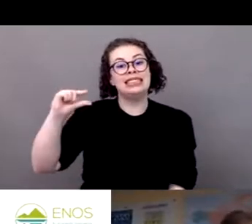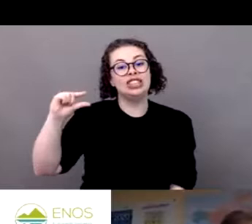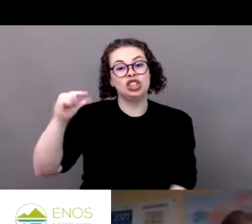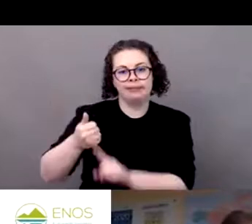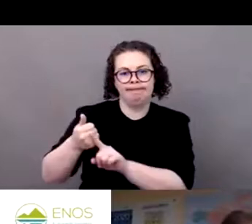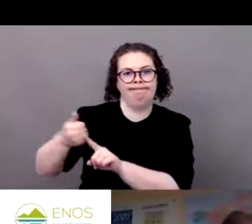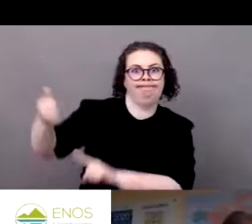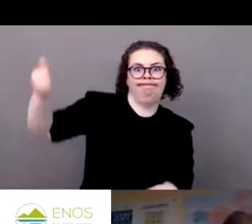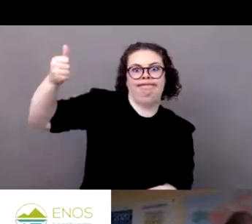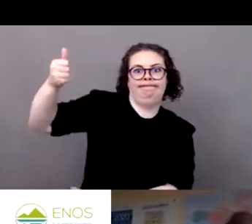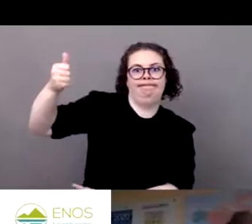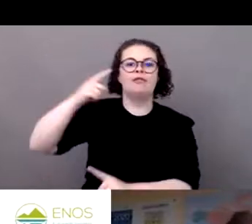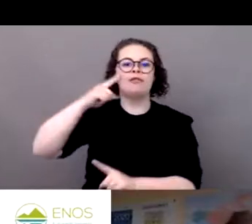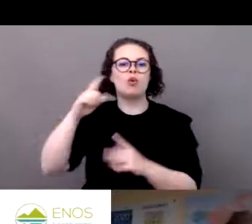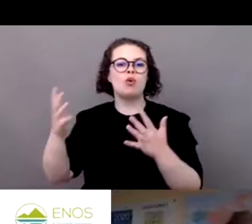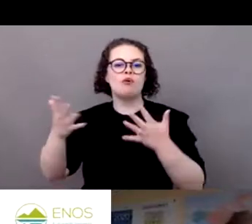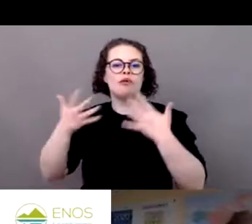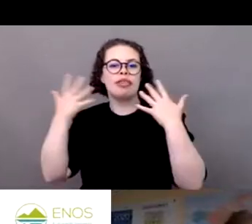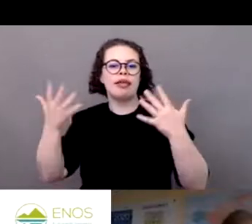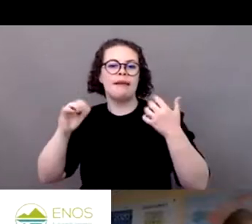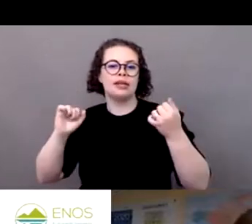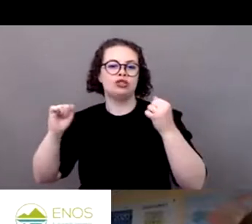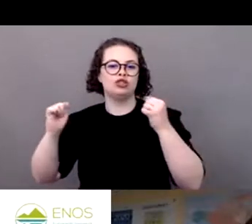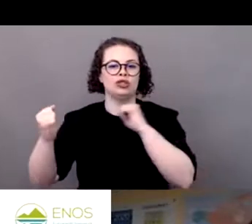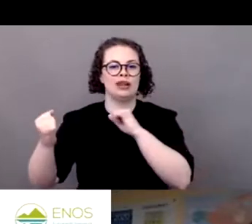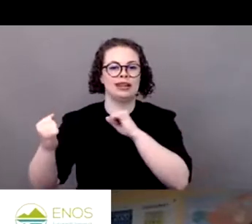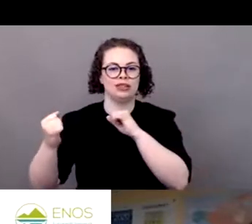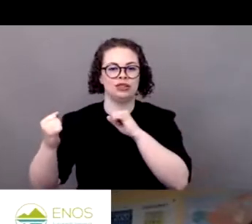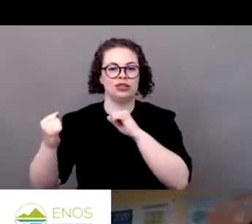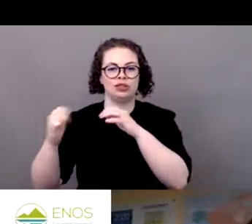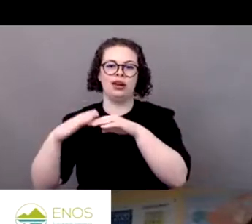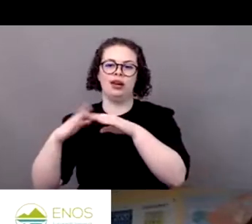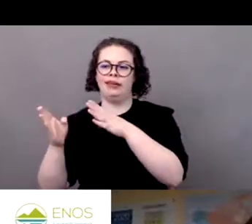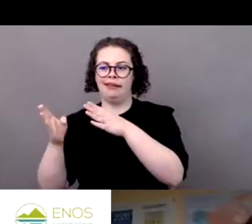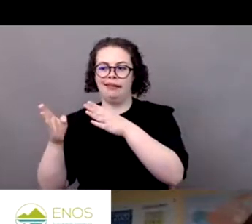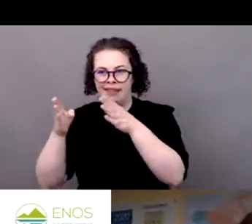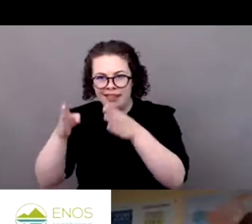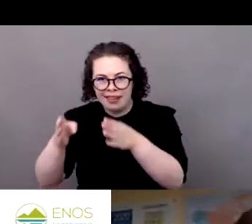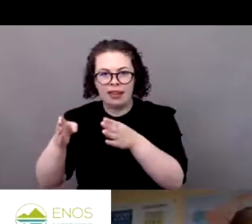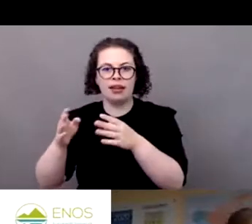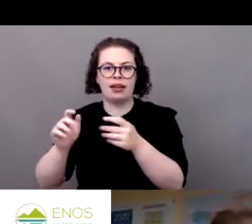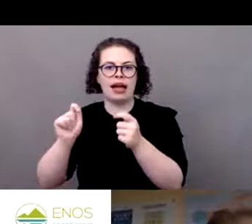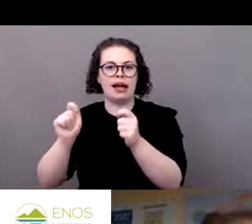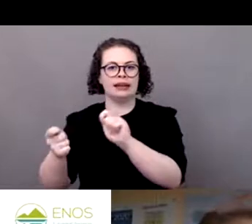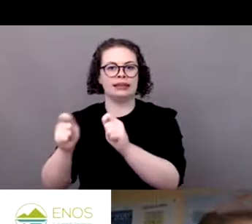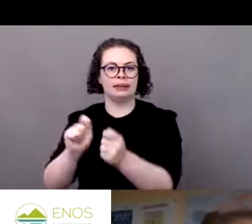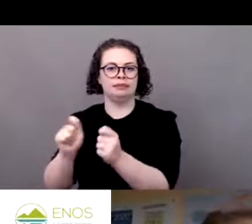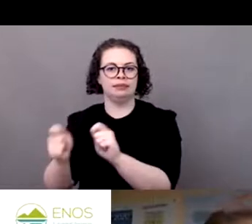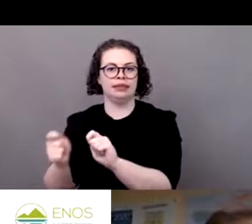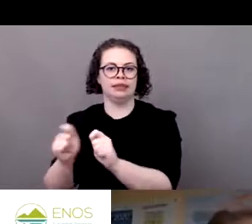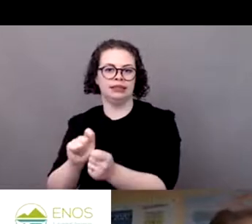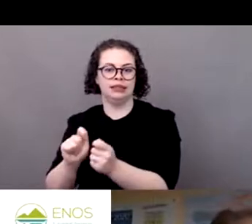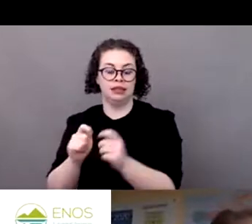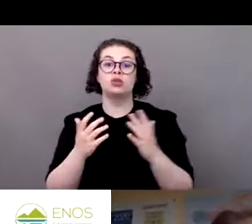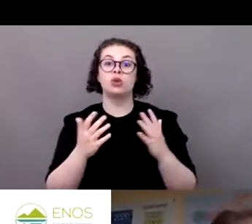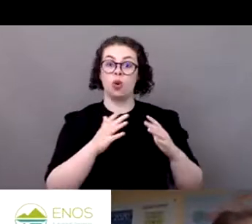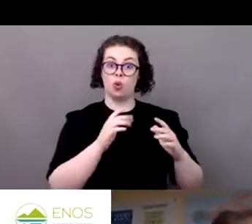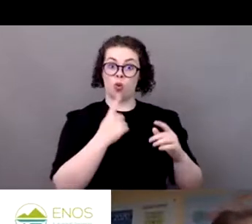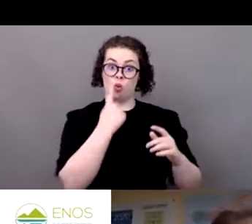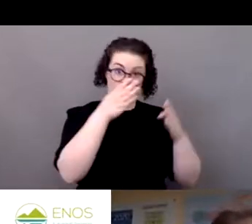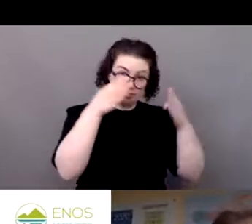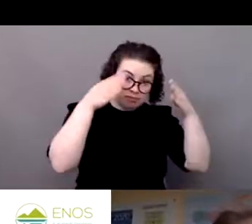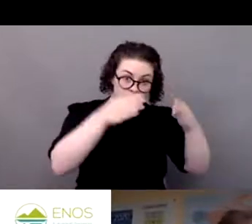particular with climate change adaptation. So not necessarily how the sport should adapt to climate change, but